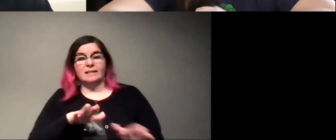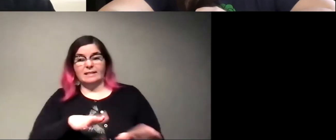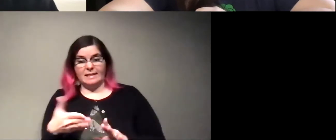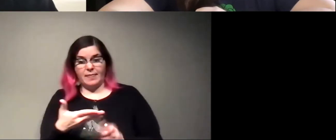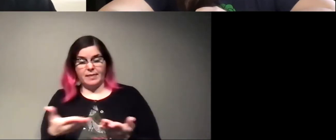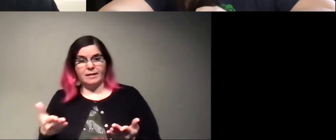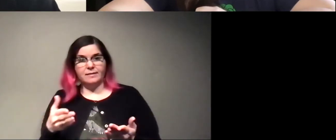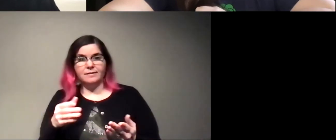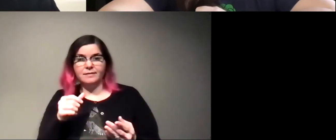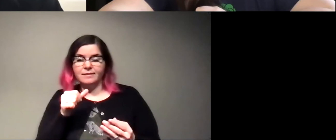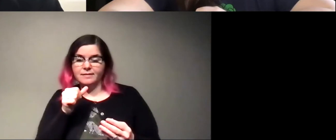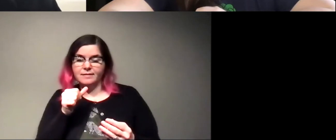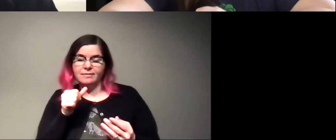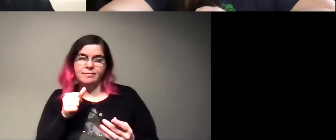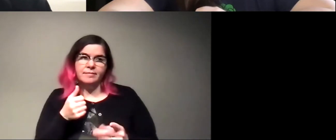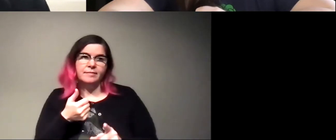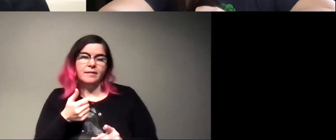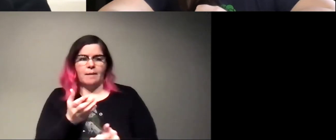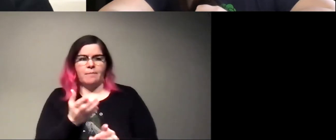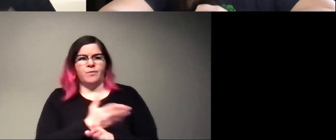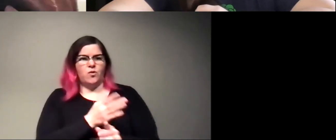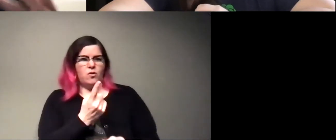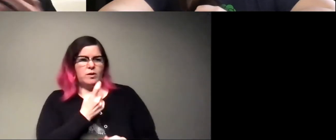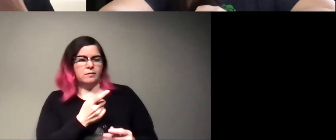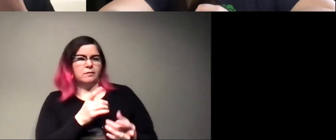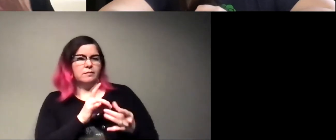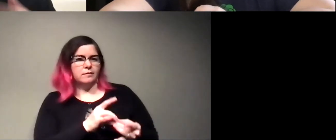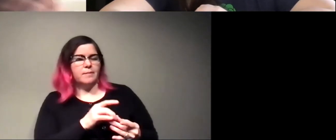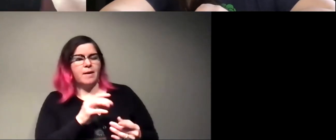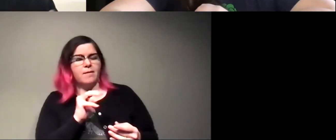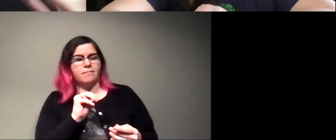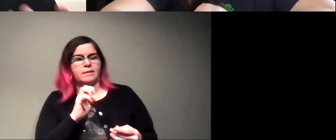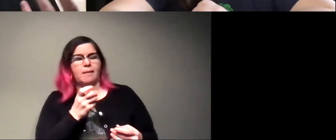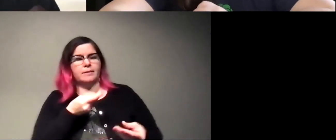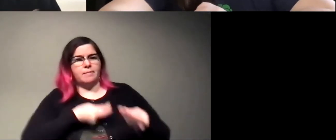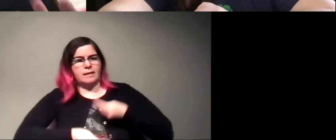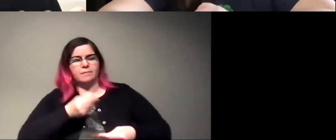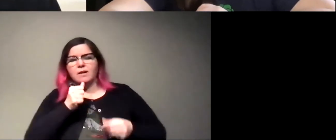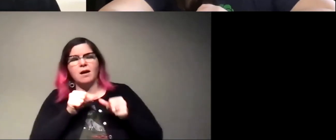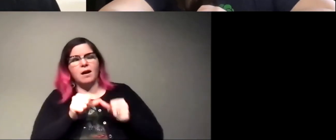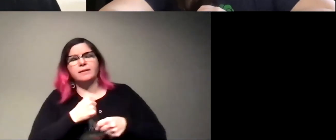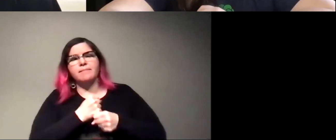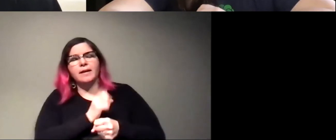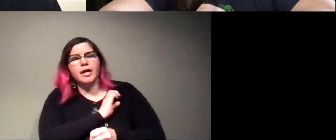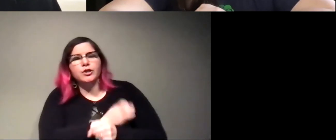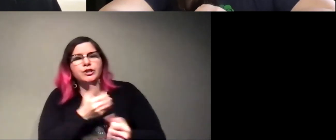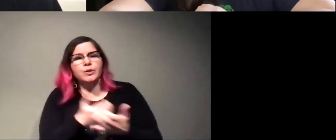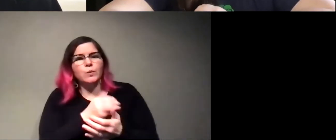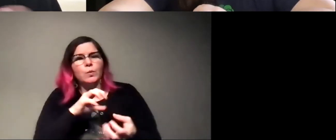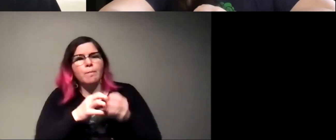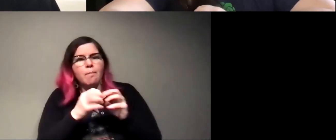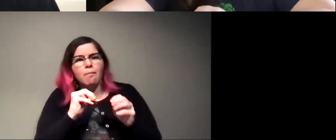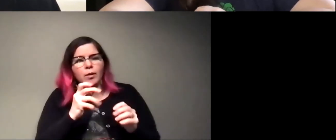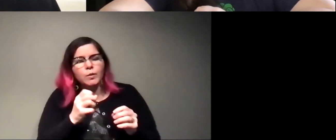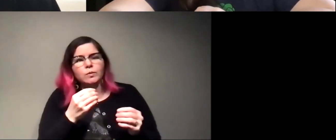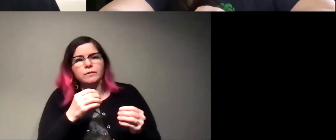constantly like, uh, the previous question asked about metabolism. They don't constantly make energy or new molecules for the fungus to eat. So